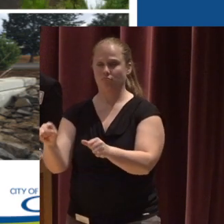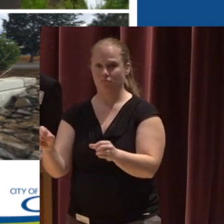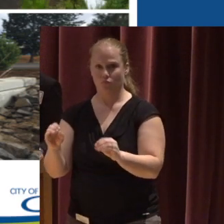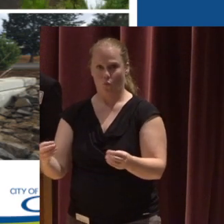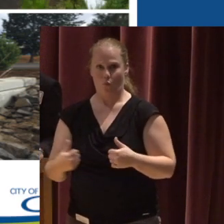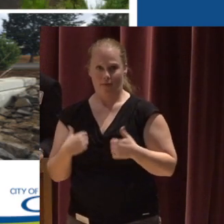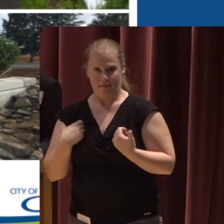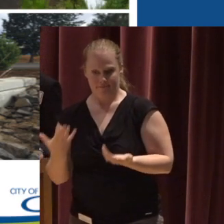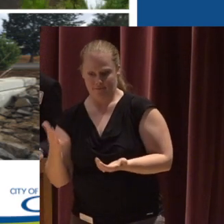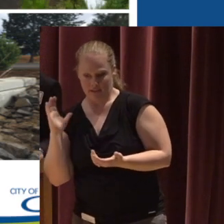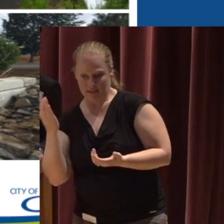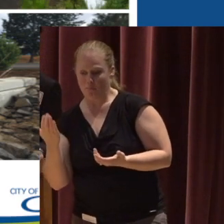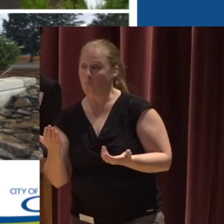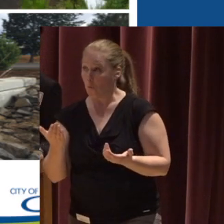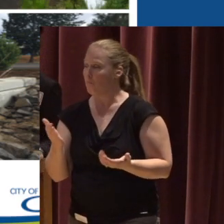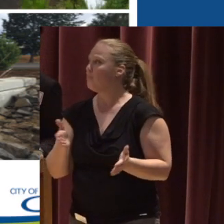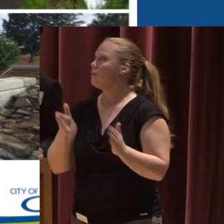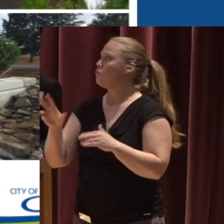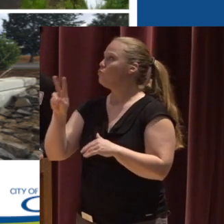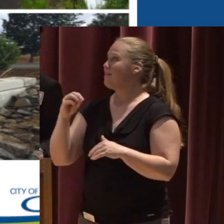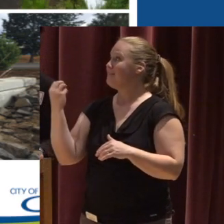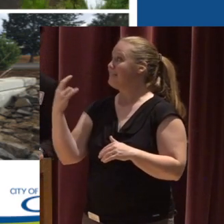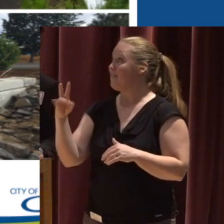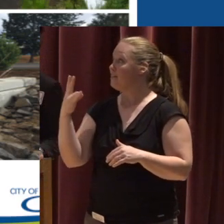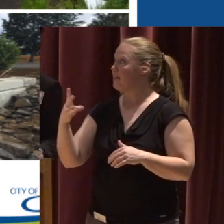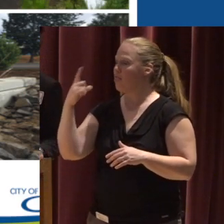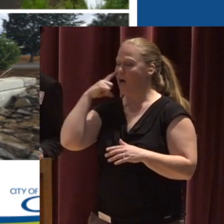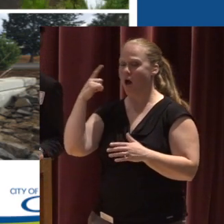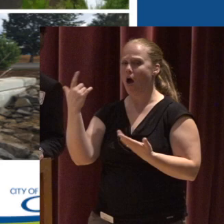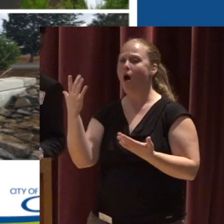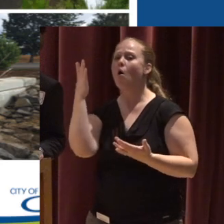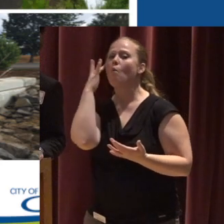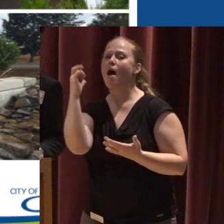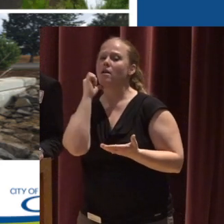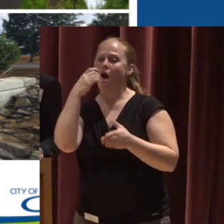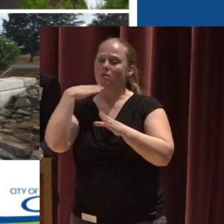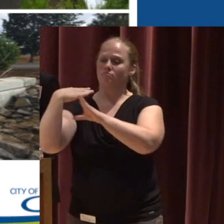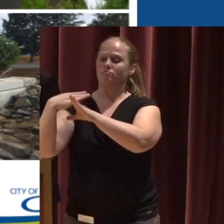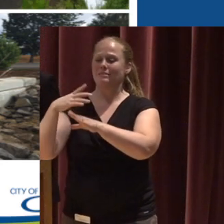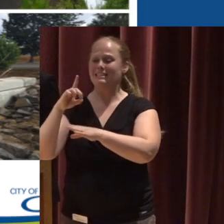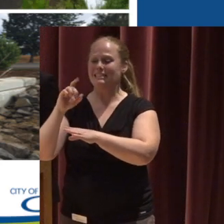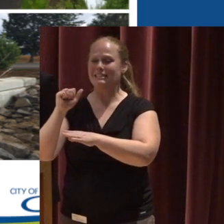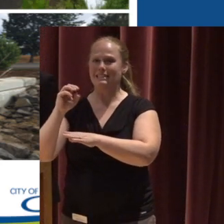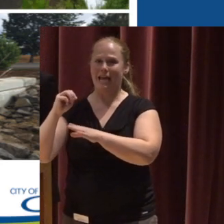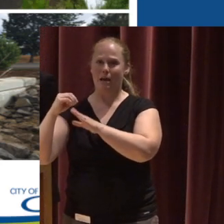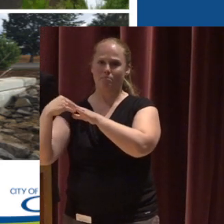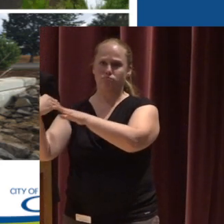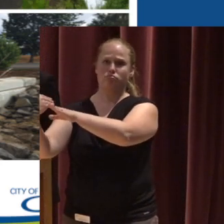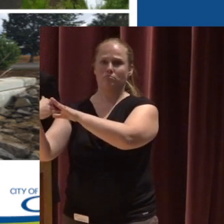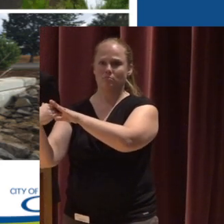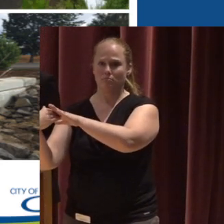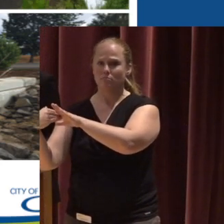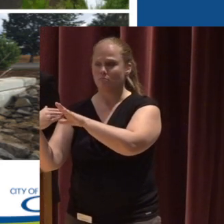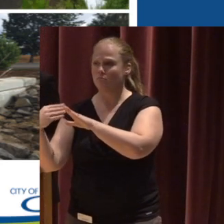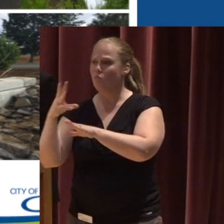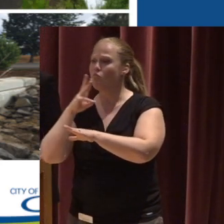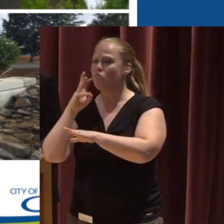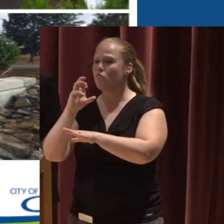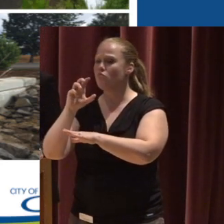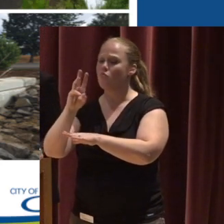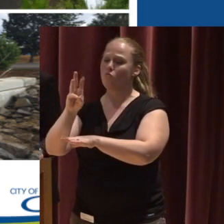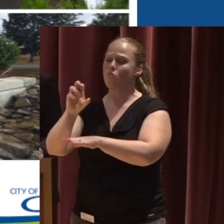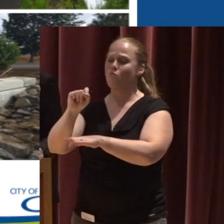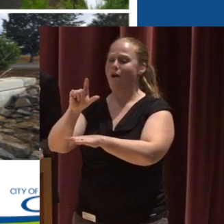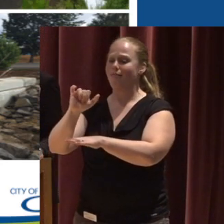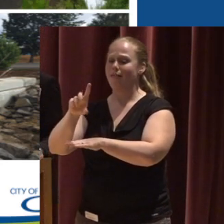What if we just in 2017 dammed up the outlet to that wetland And saw how much the water